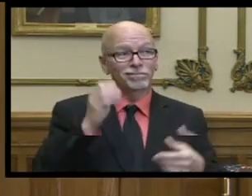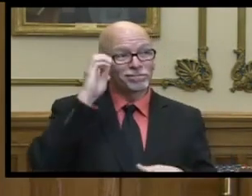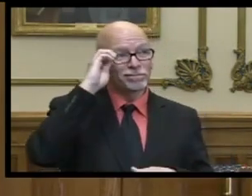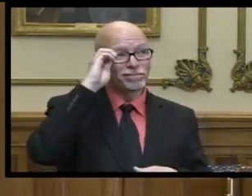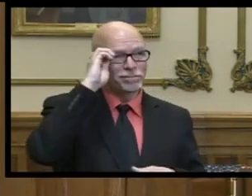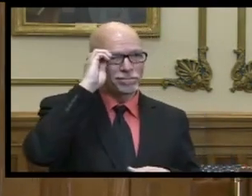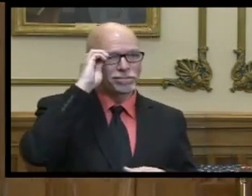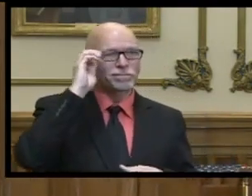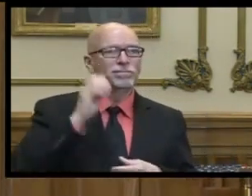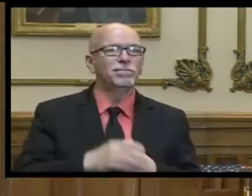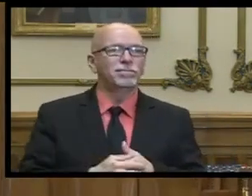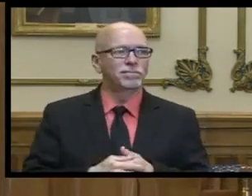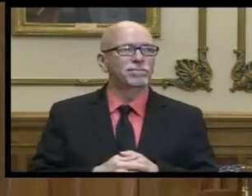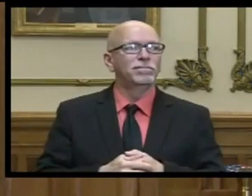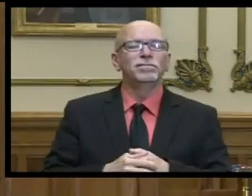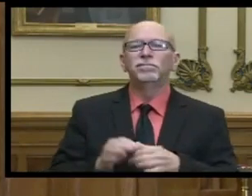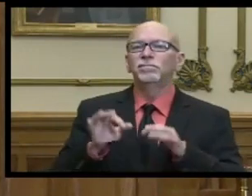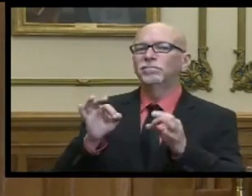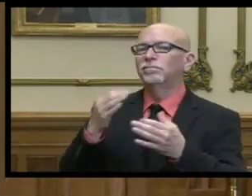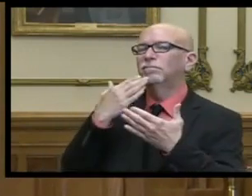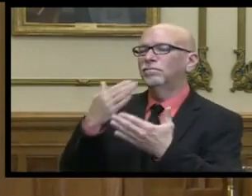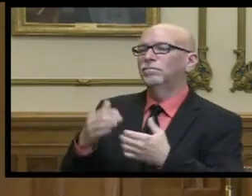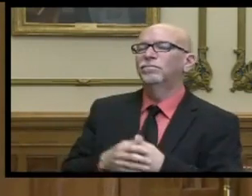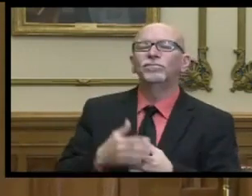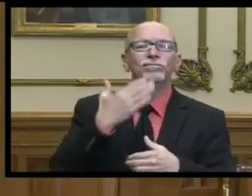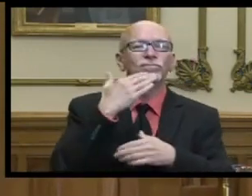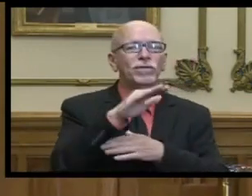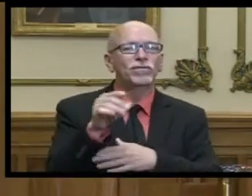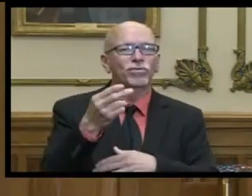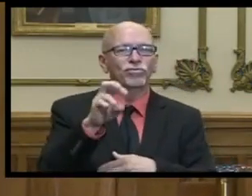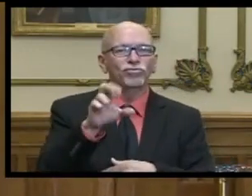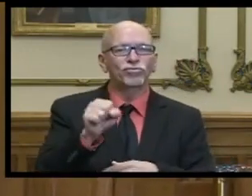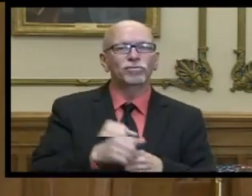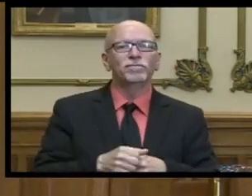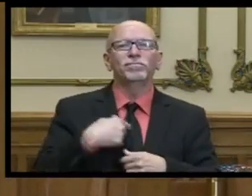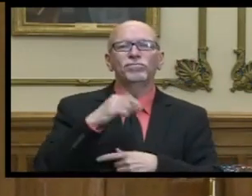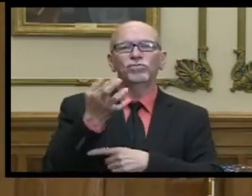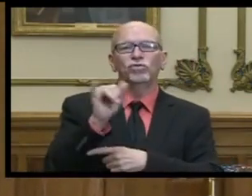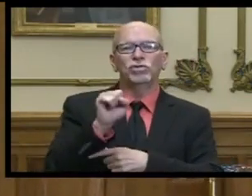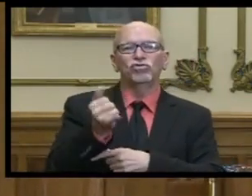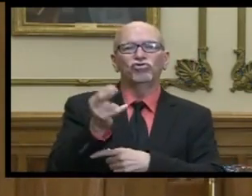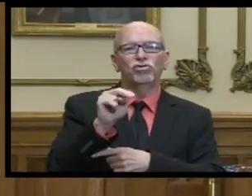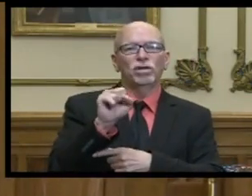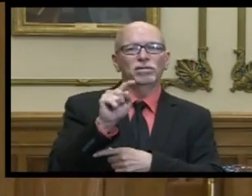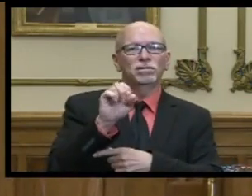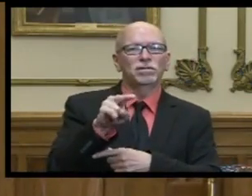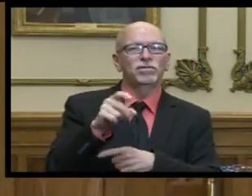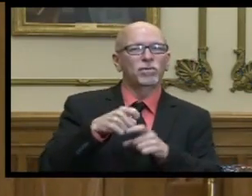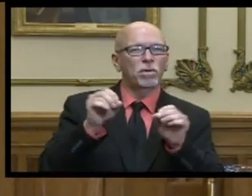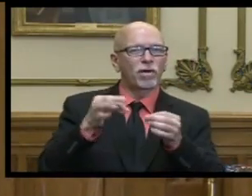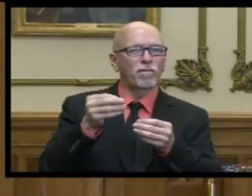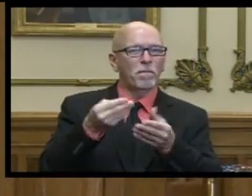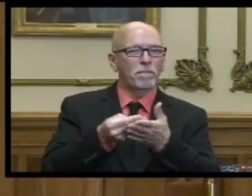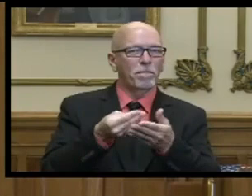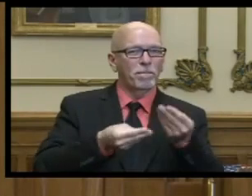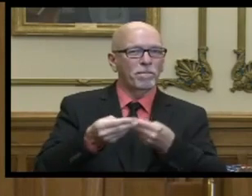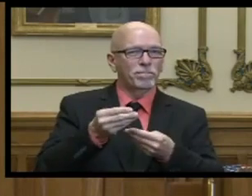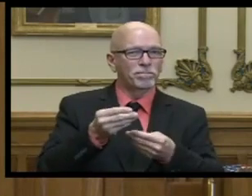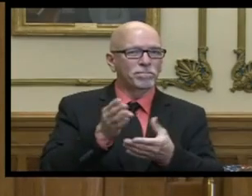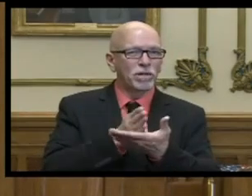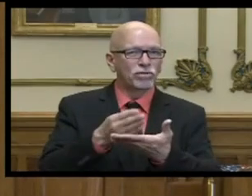as we close the books thank you uh good afternoon hoosiers uh chris johnston from the office of management and budget